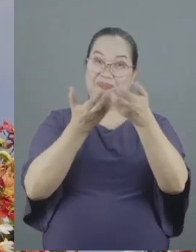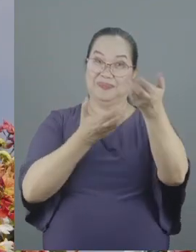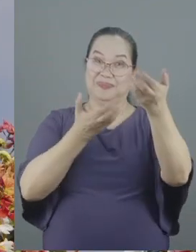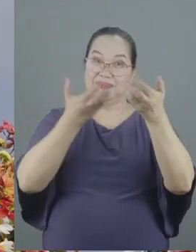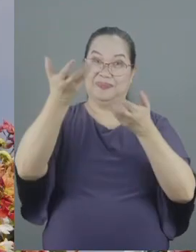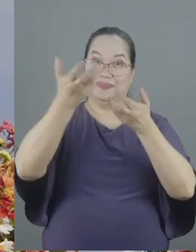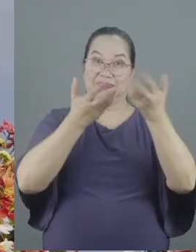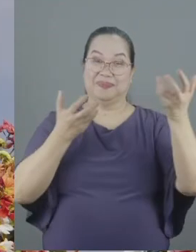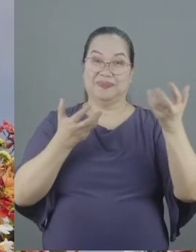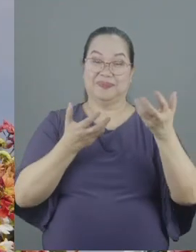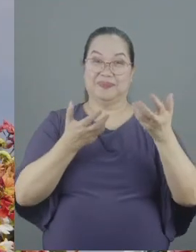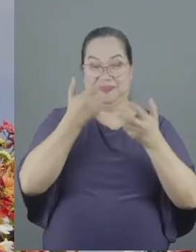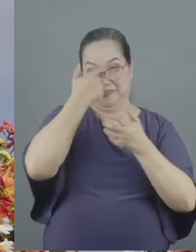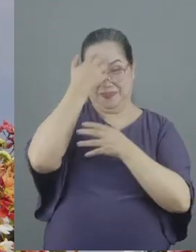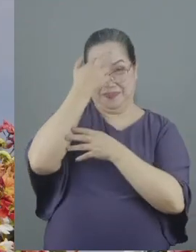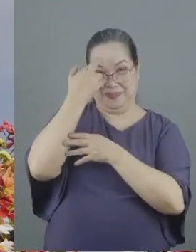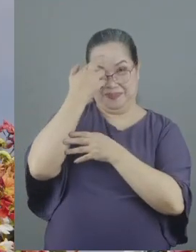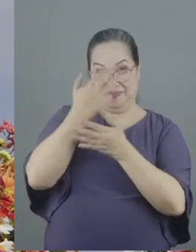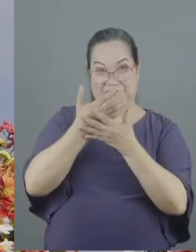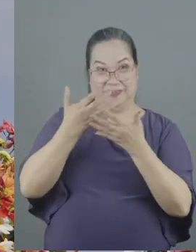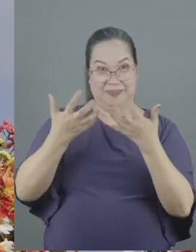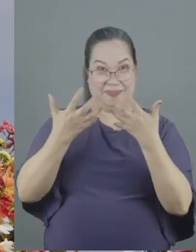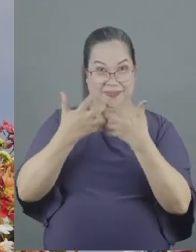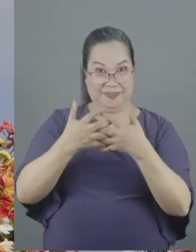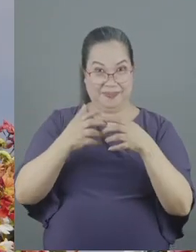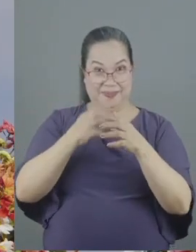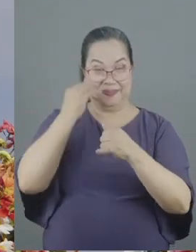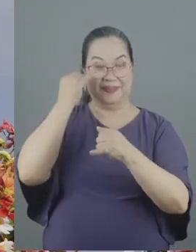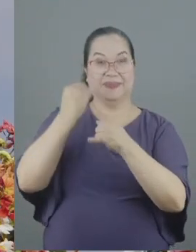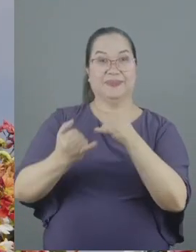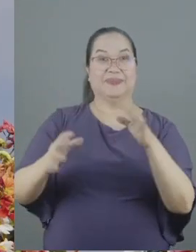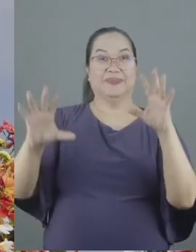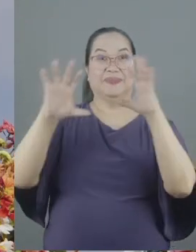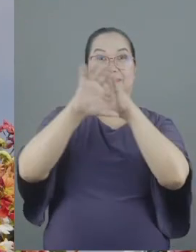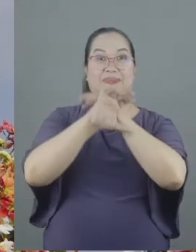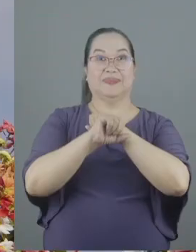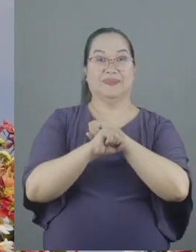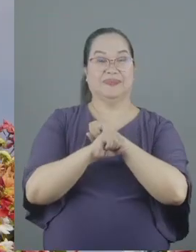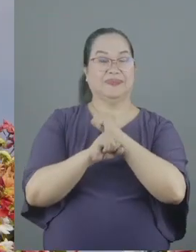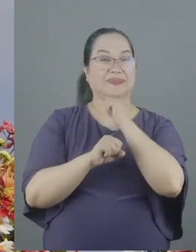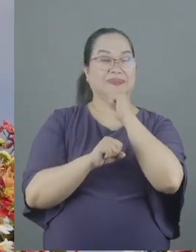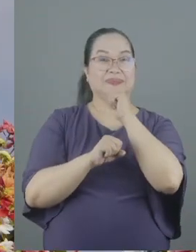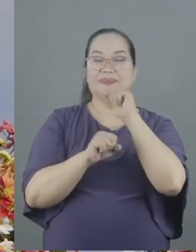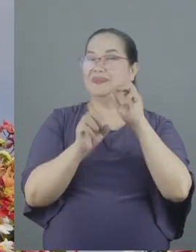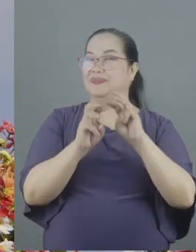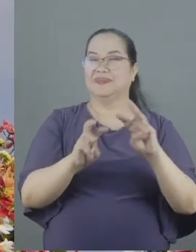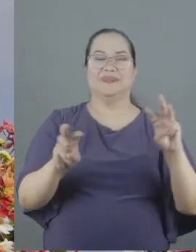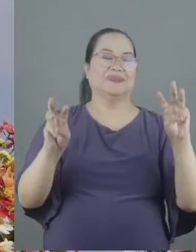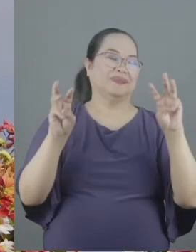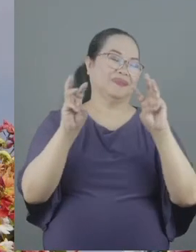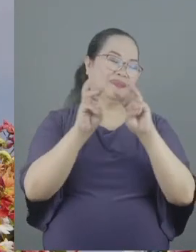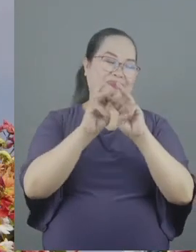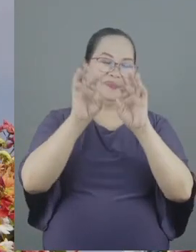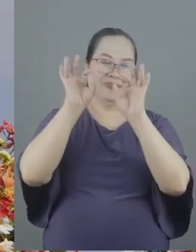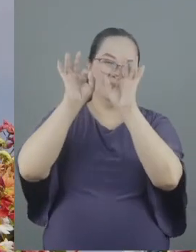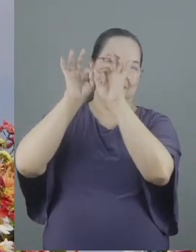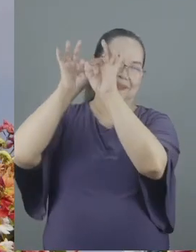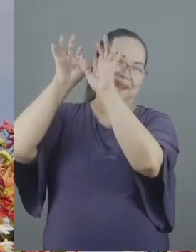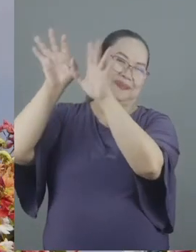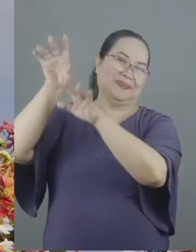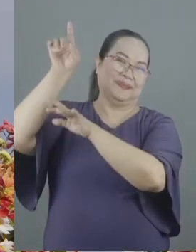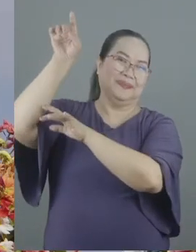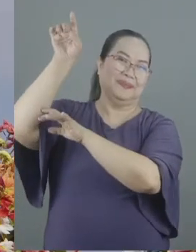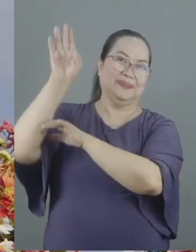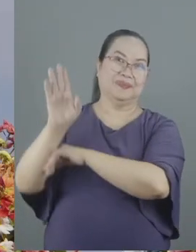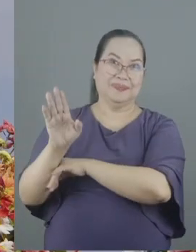because of reasons and matters that in the final analysis are not worth denying our God the glory that he